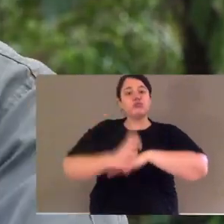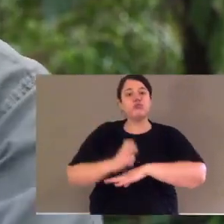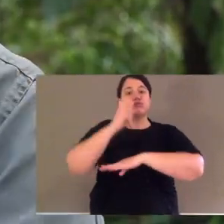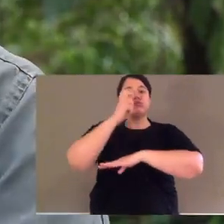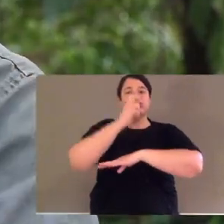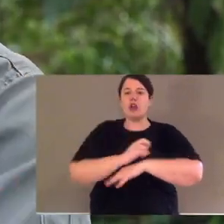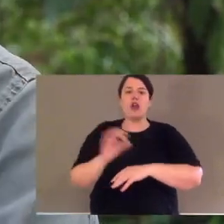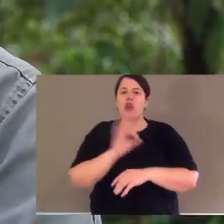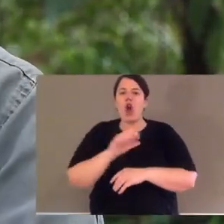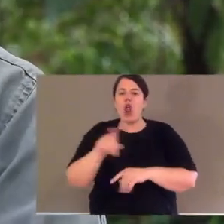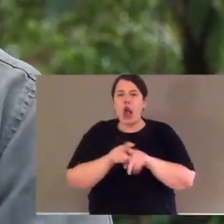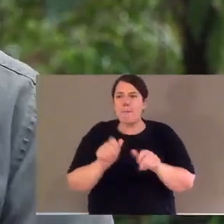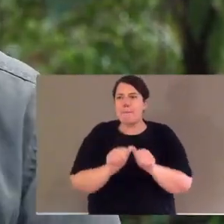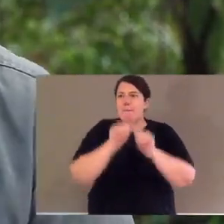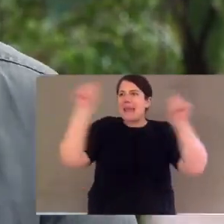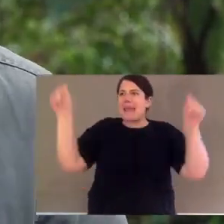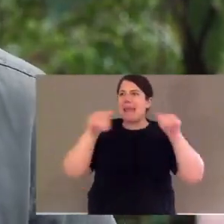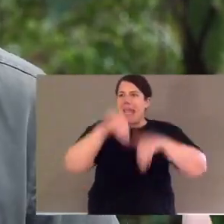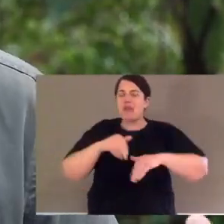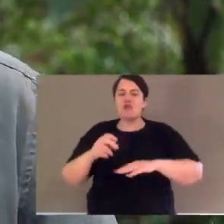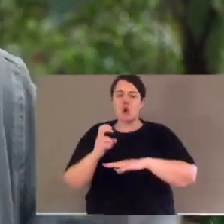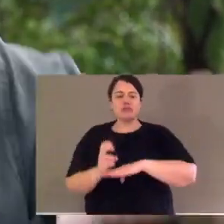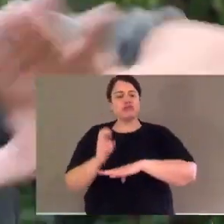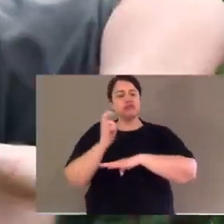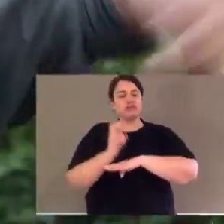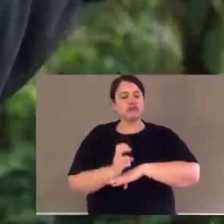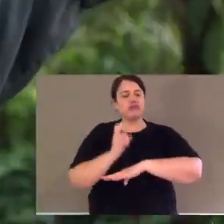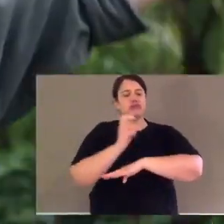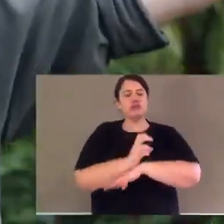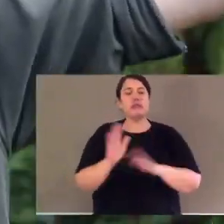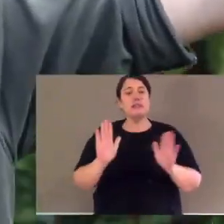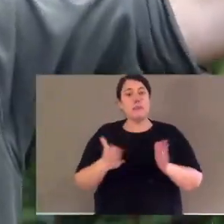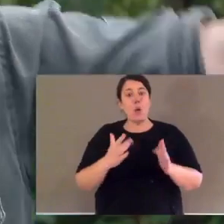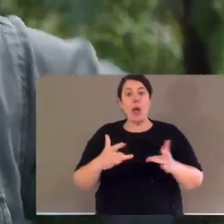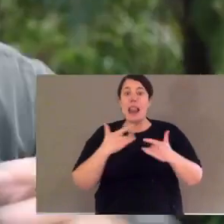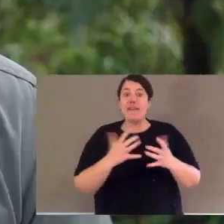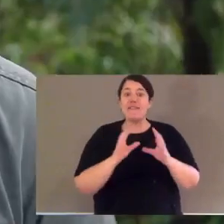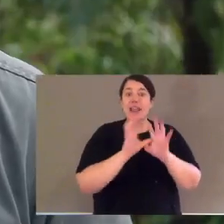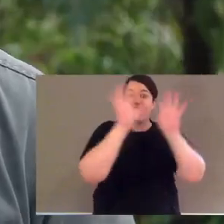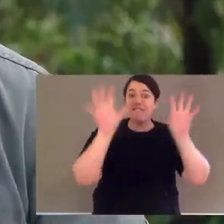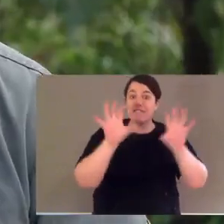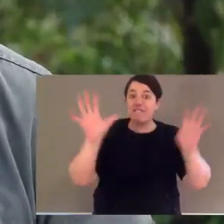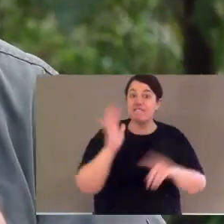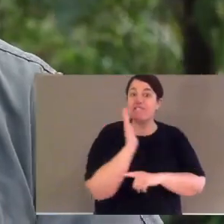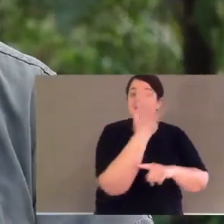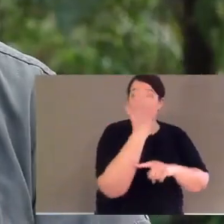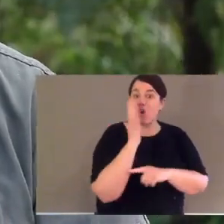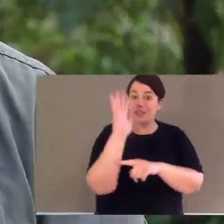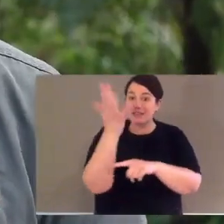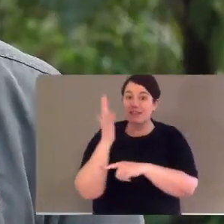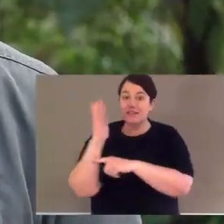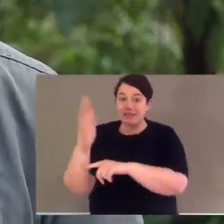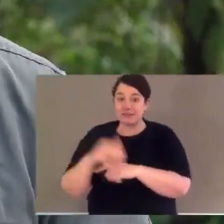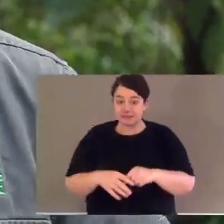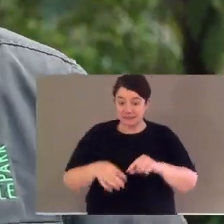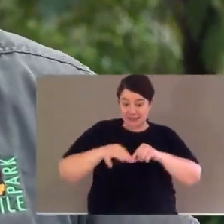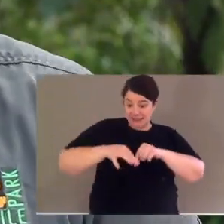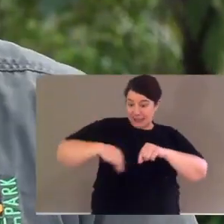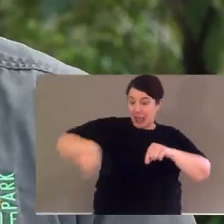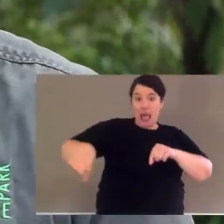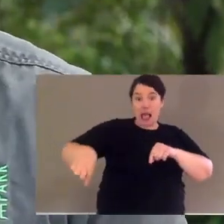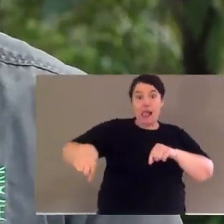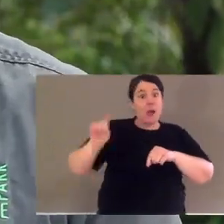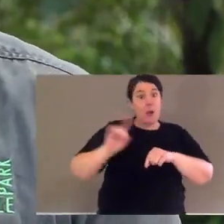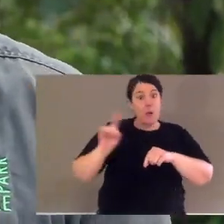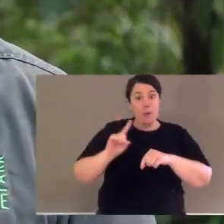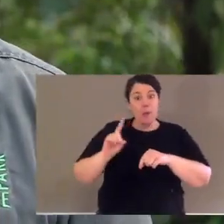small hops through the forest. They're not like a red kangaroo that lives out in the Great Plains. Palmer wallabies live in forests. Now look at the